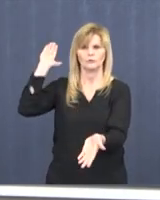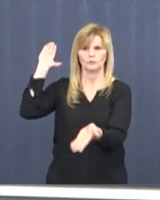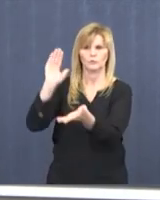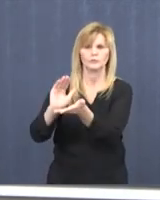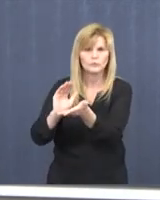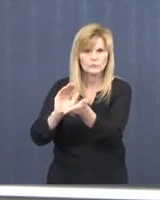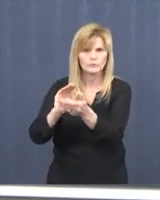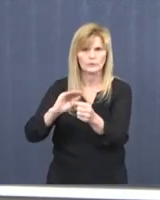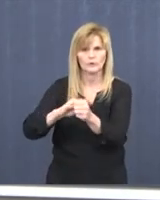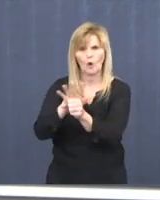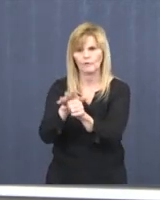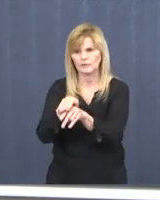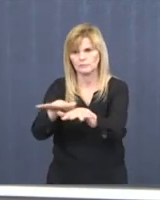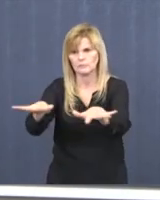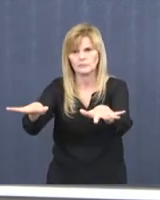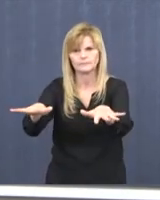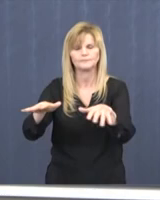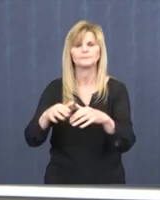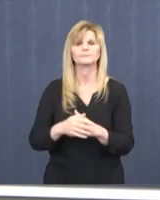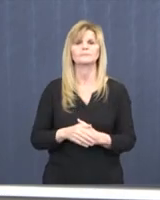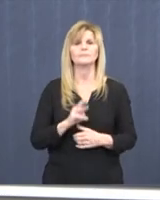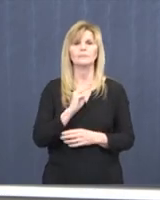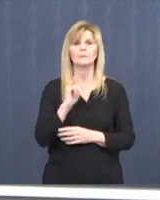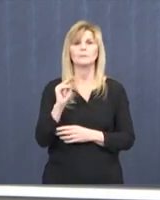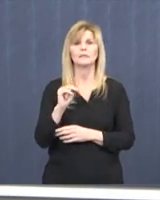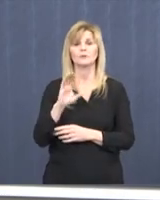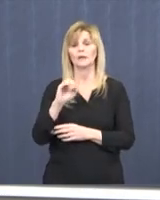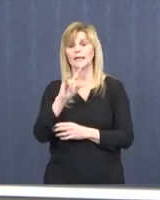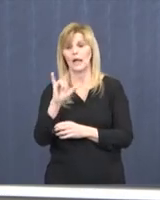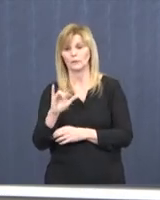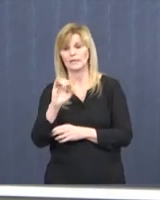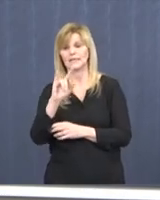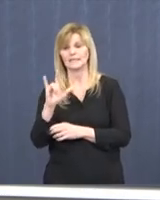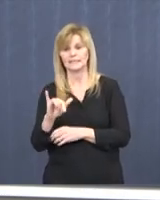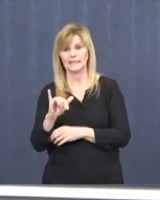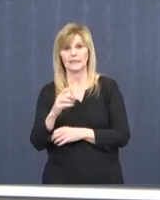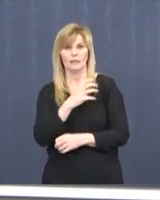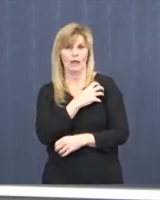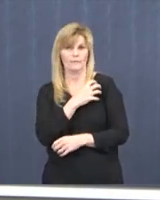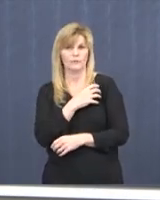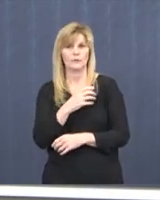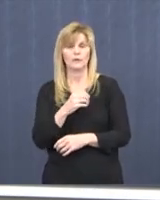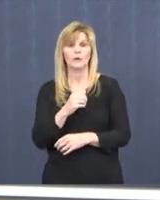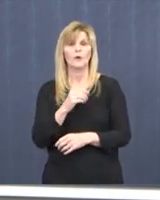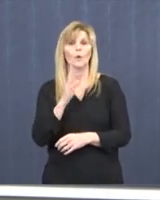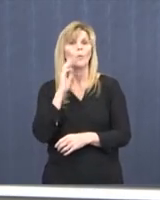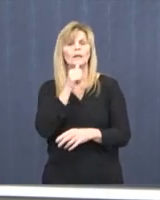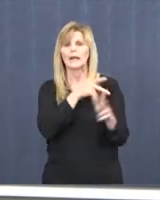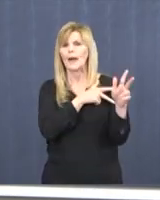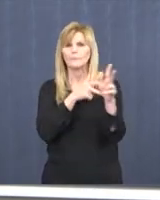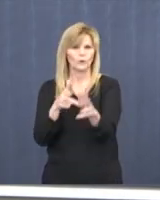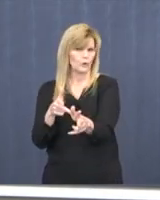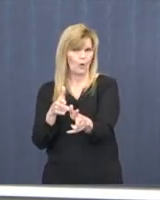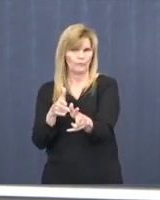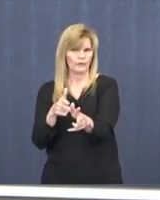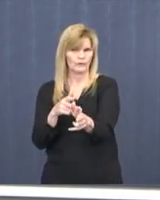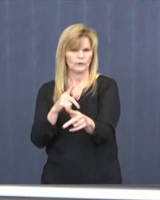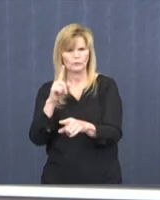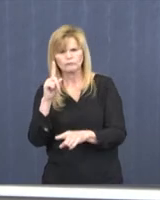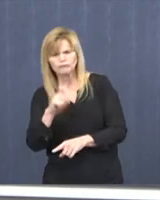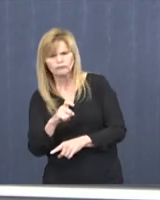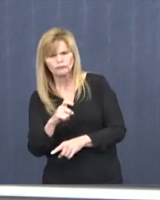-19 and save lives. Minnesota County and City law enforcement will not stop you for the sole purpose of inquiring